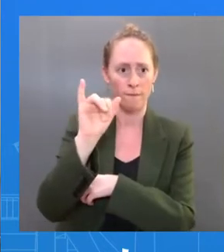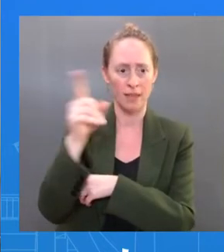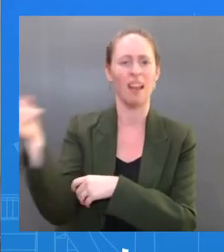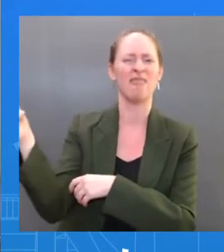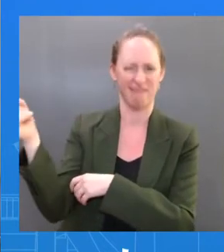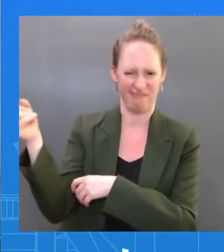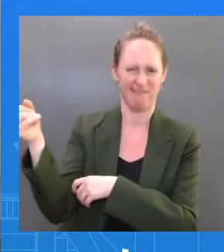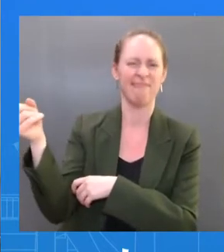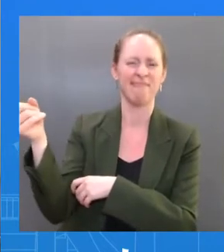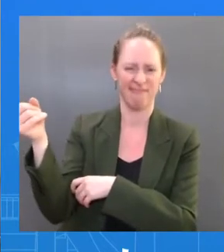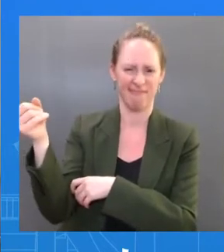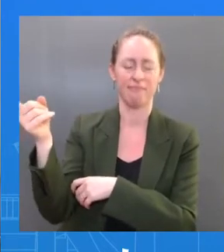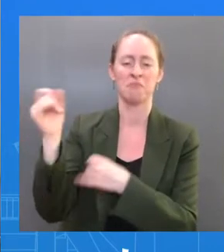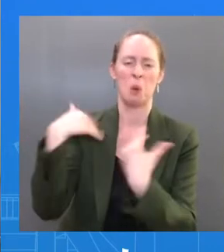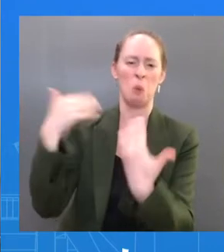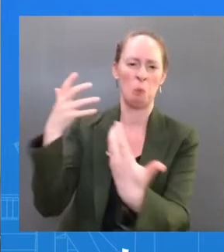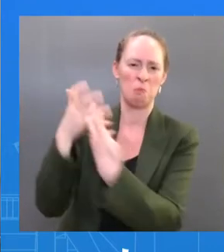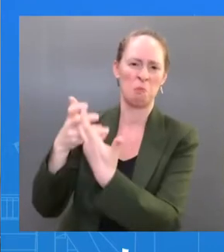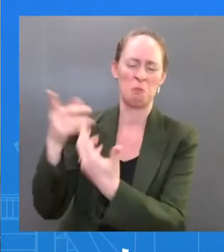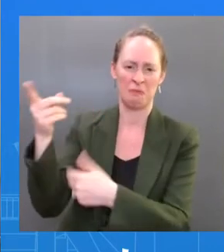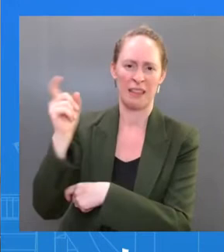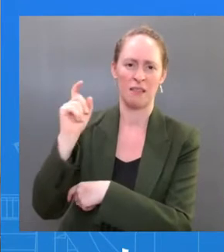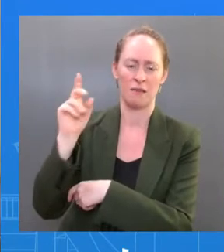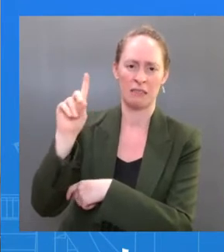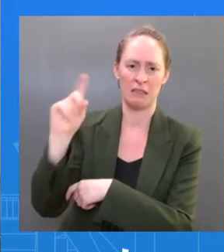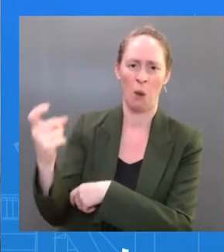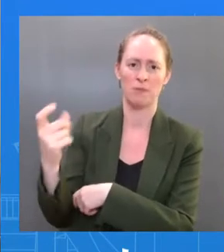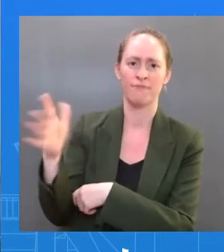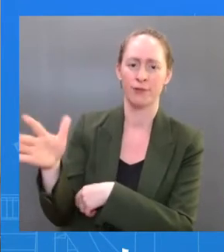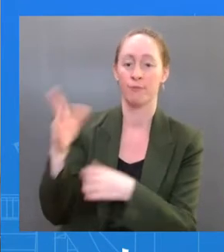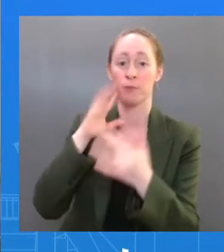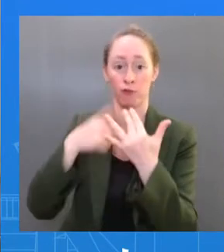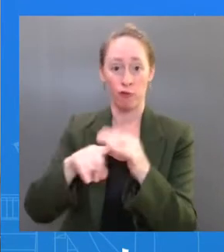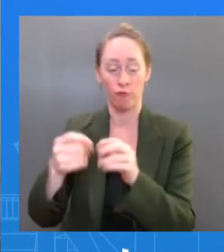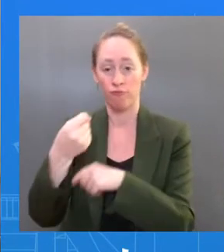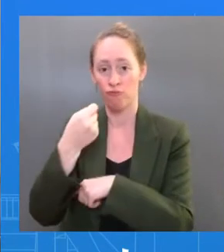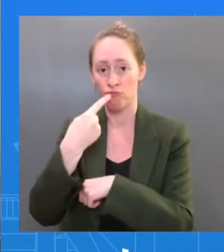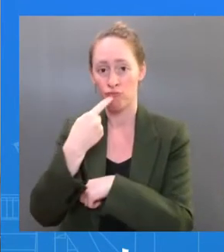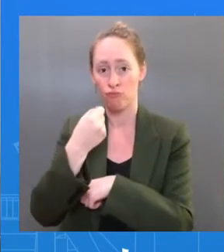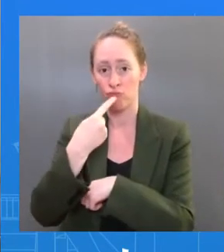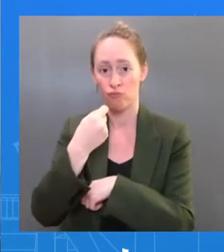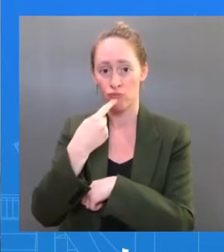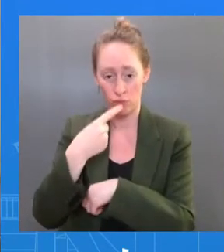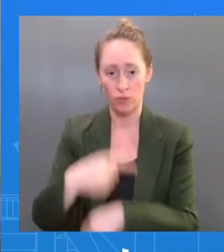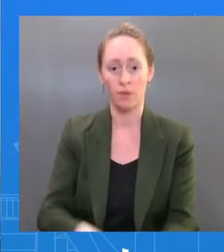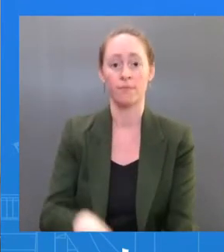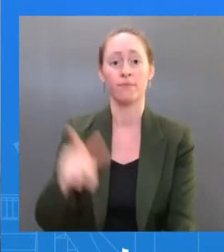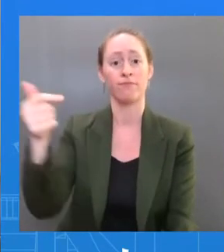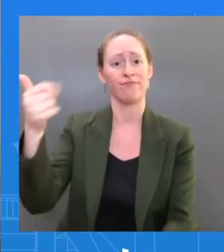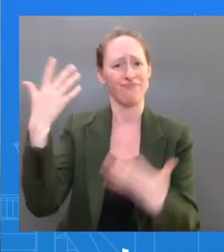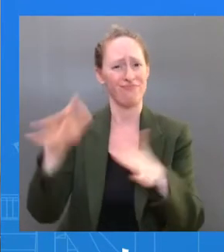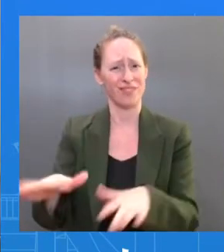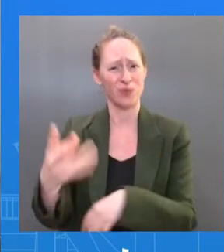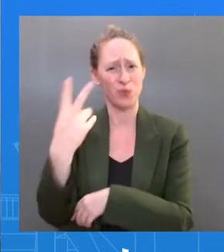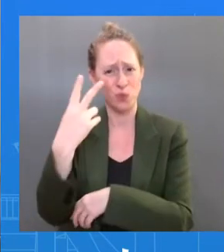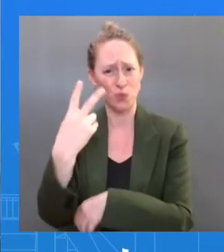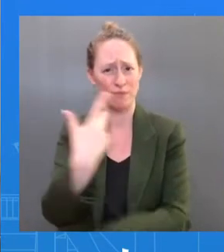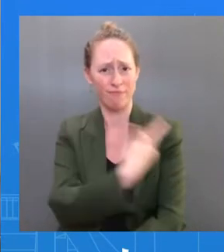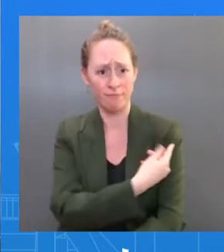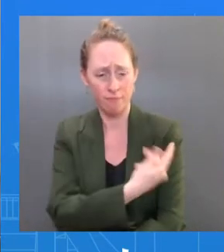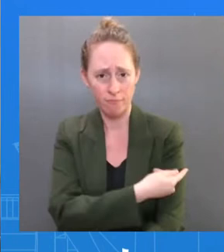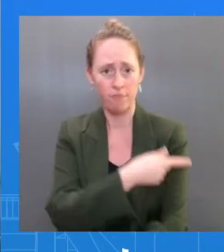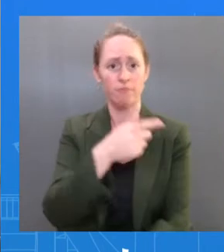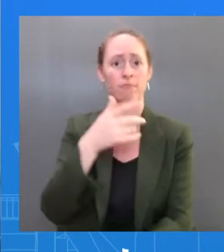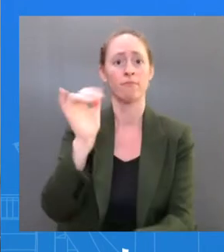twice boosted, so I anticipate that he will respond favorably as most maximally